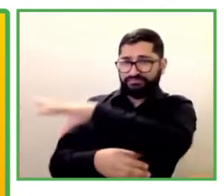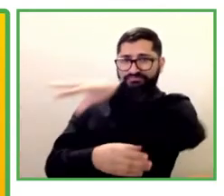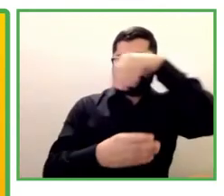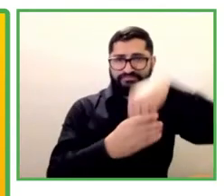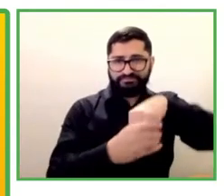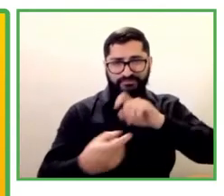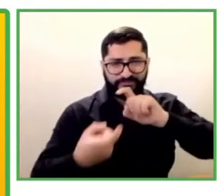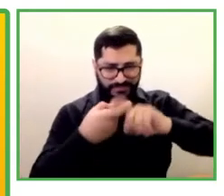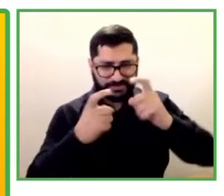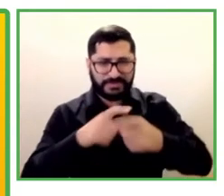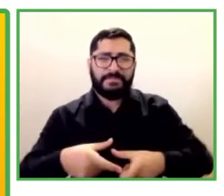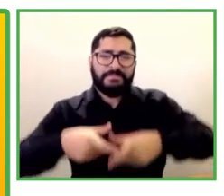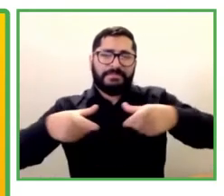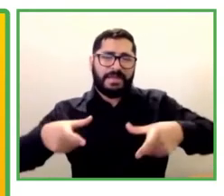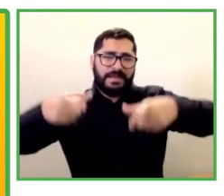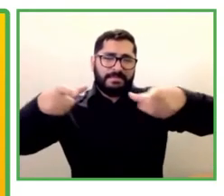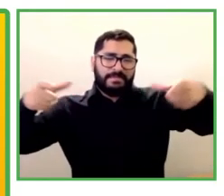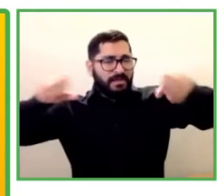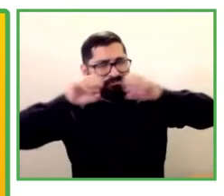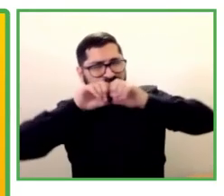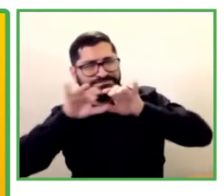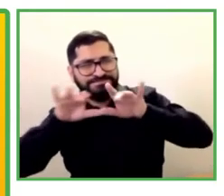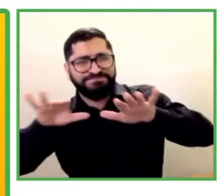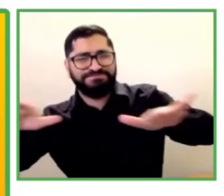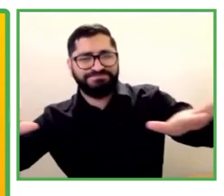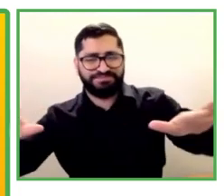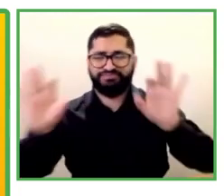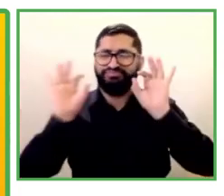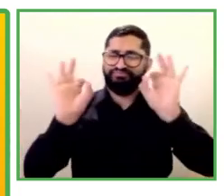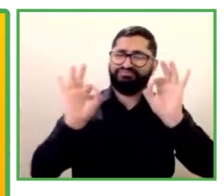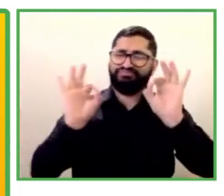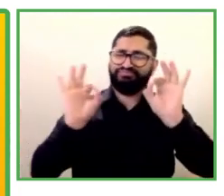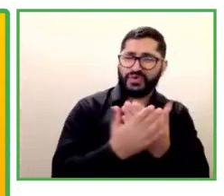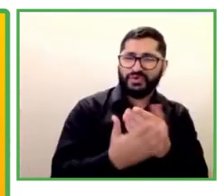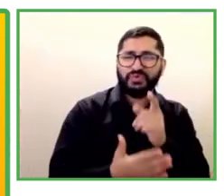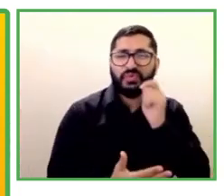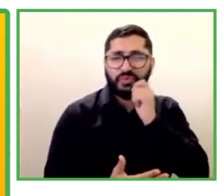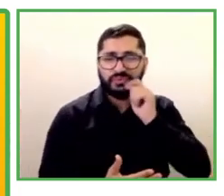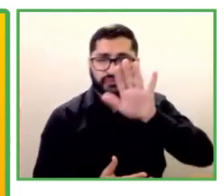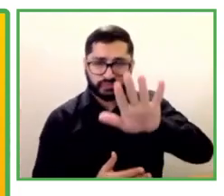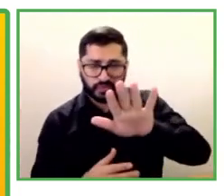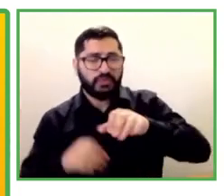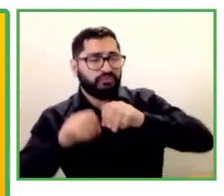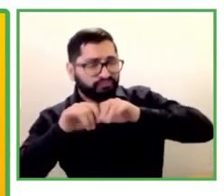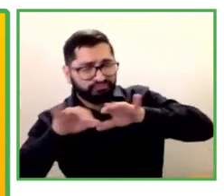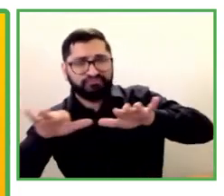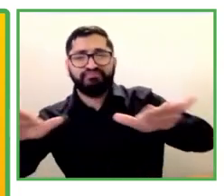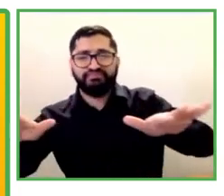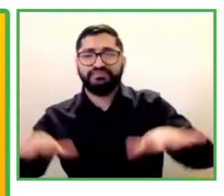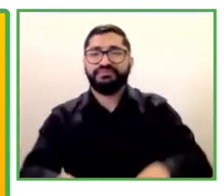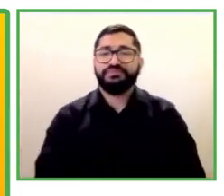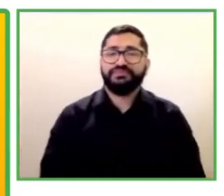for this replication of the social franchise approach. And yeah, just in one word, it was and is still continuously